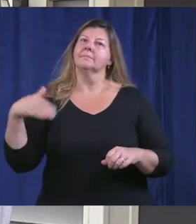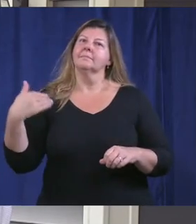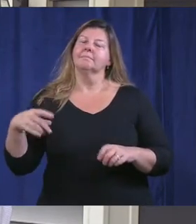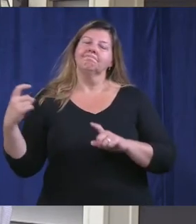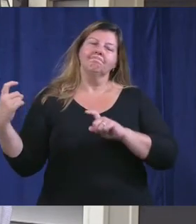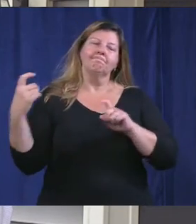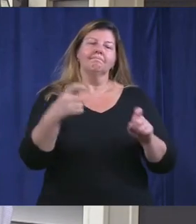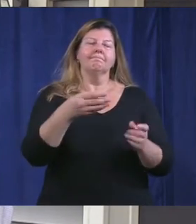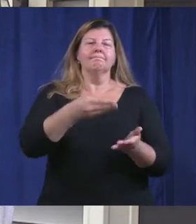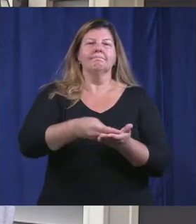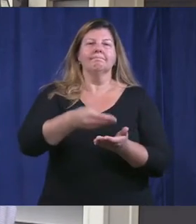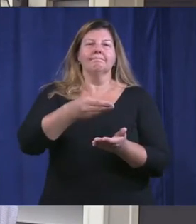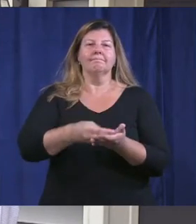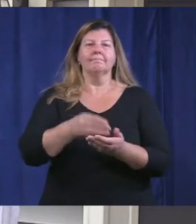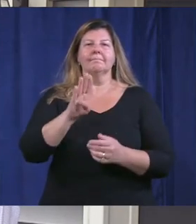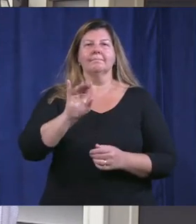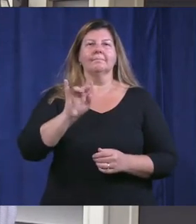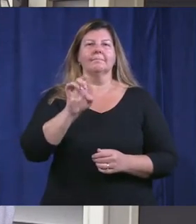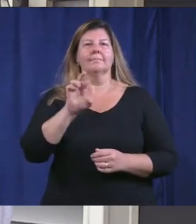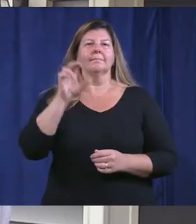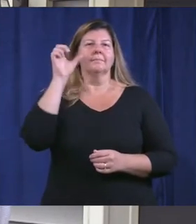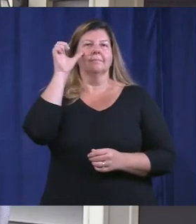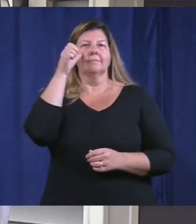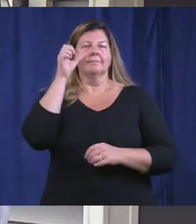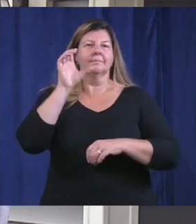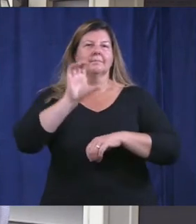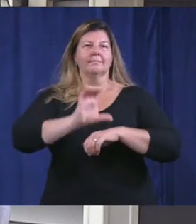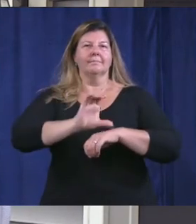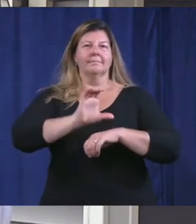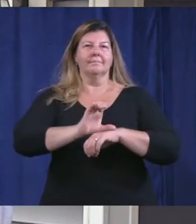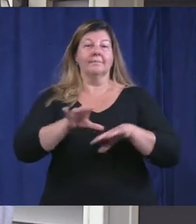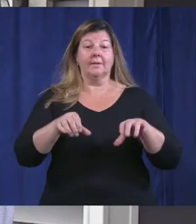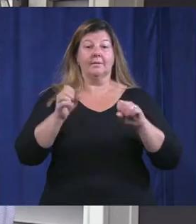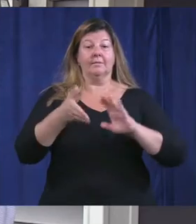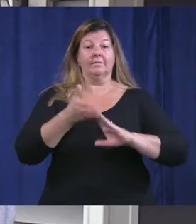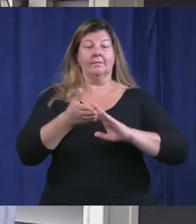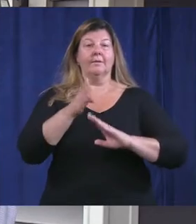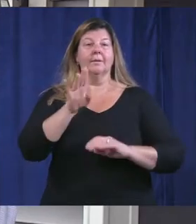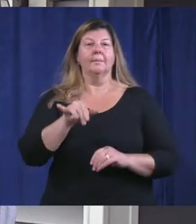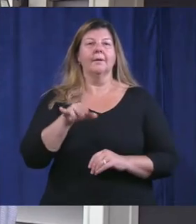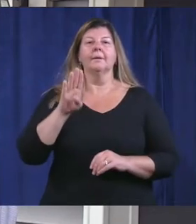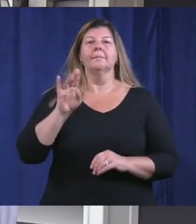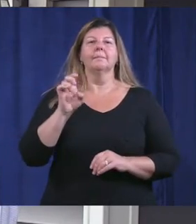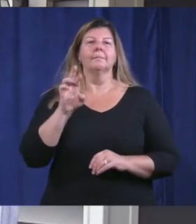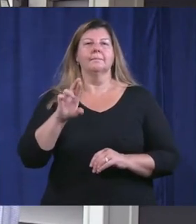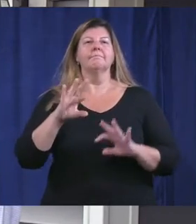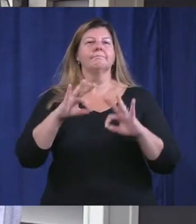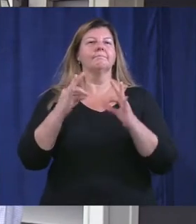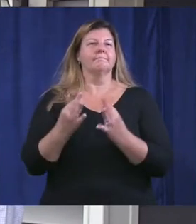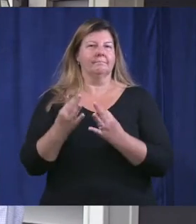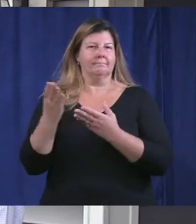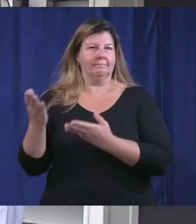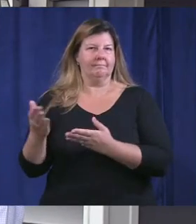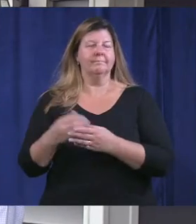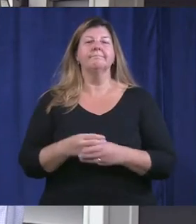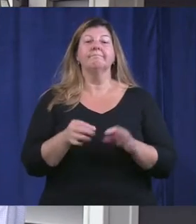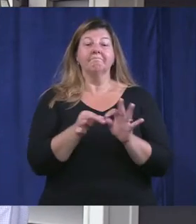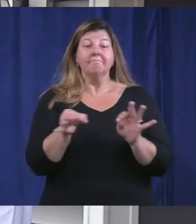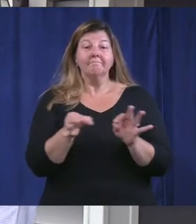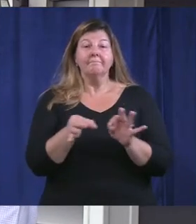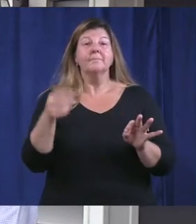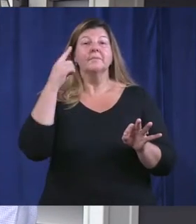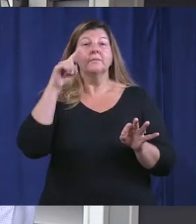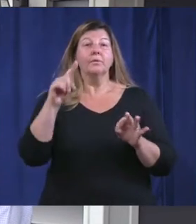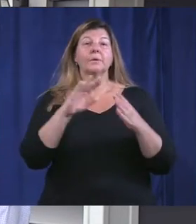of Bibber Memorial Chapel owned and operated by the Bibber family. Captions will be generated for town